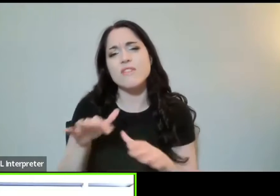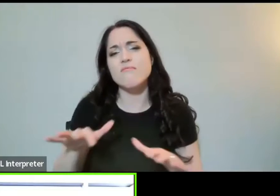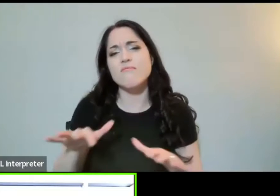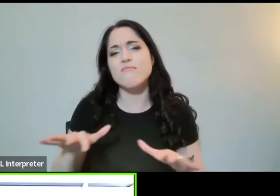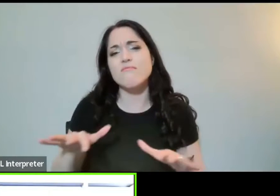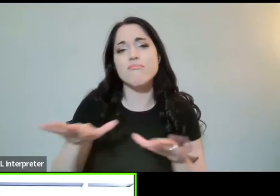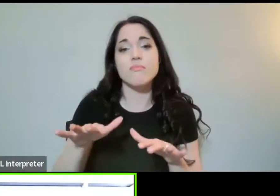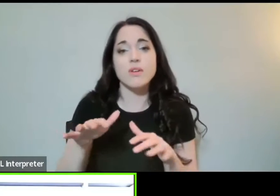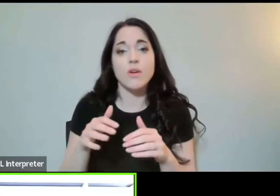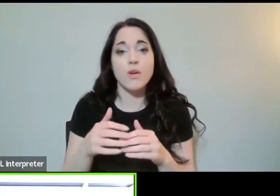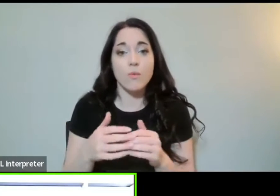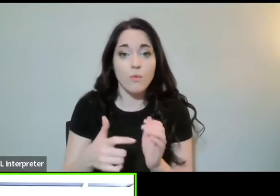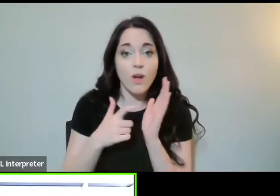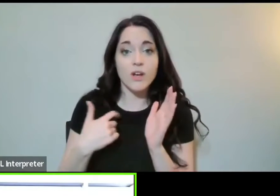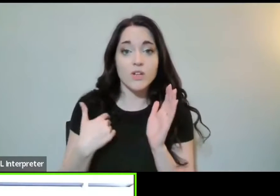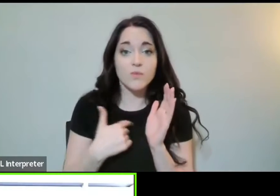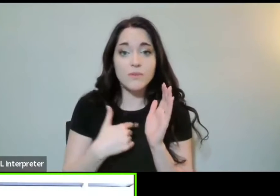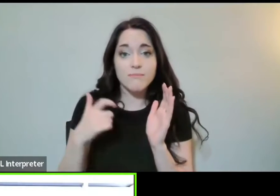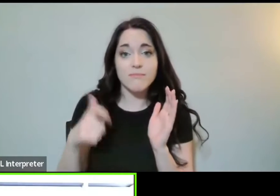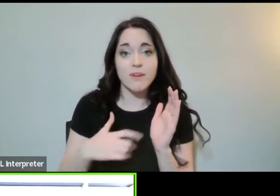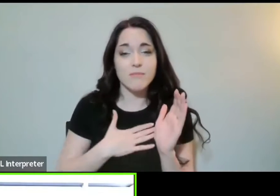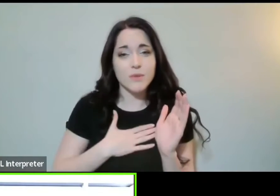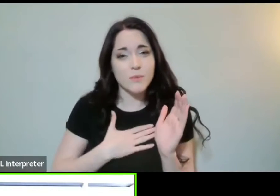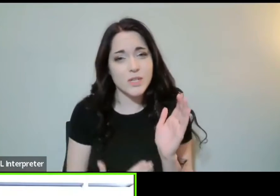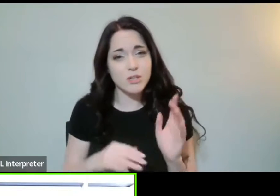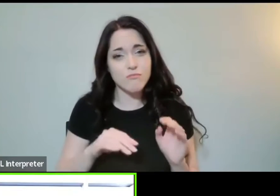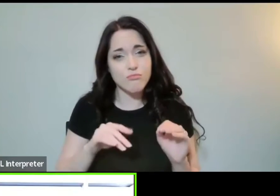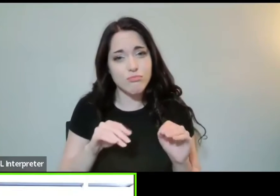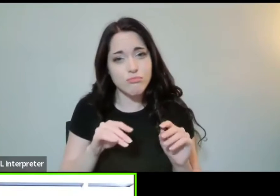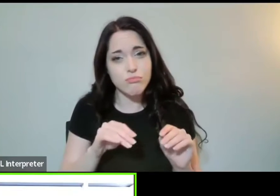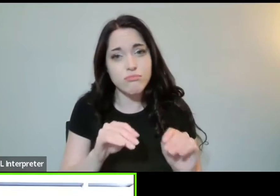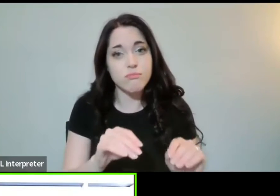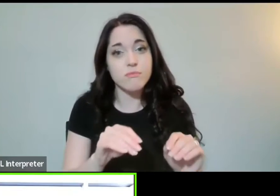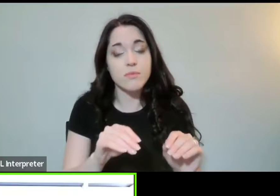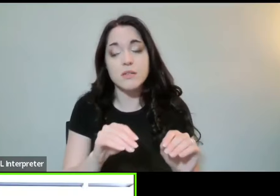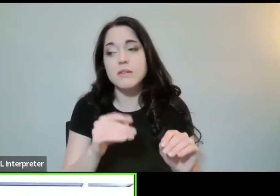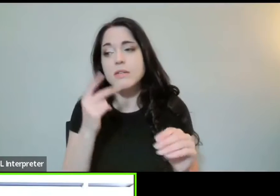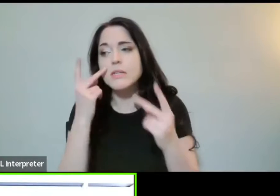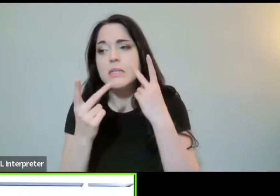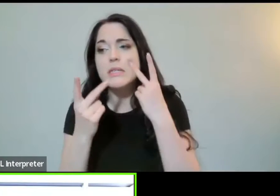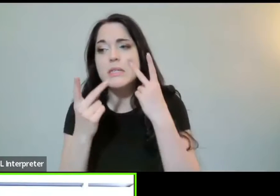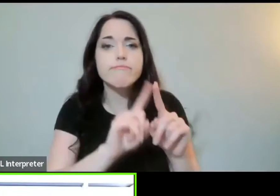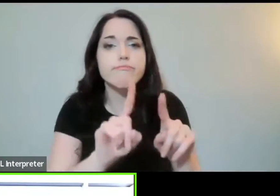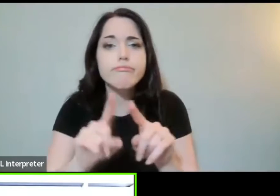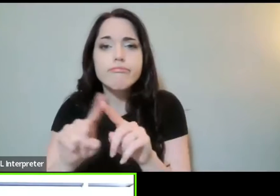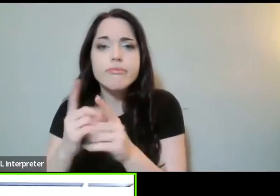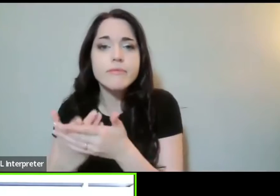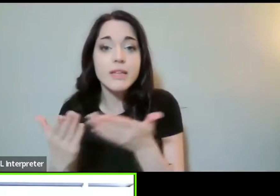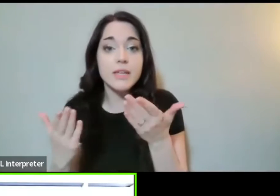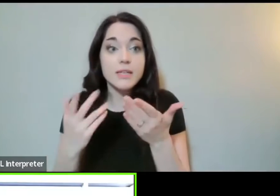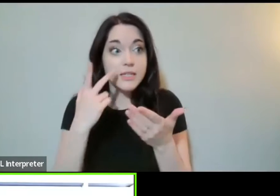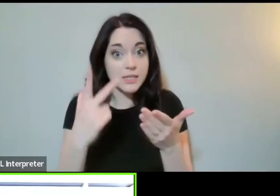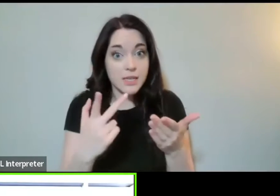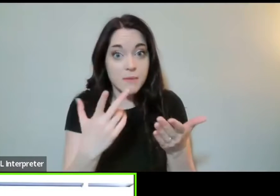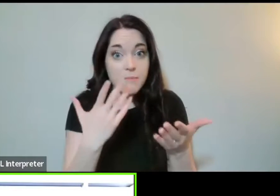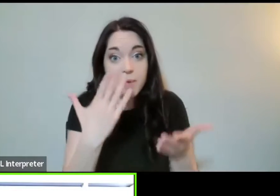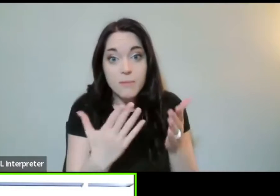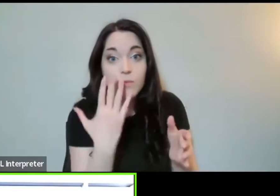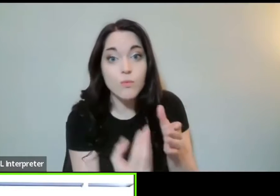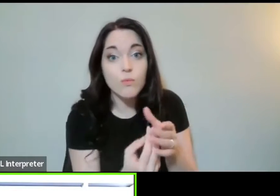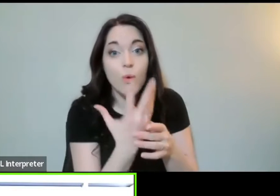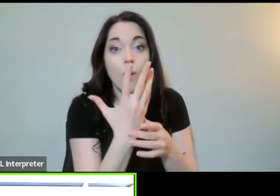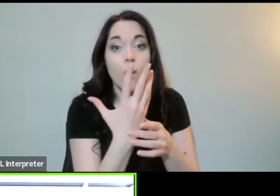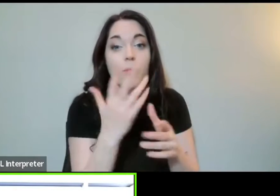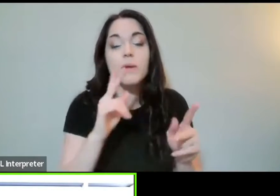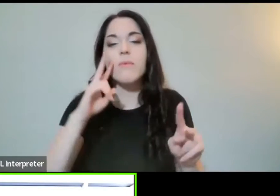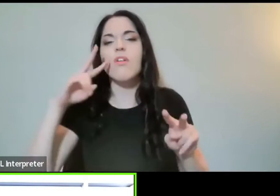A willingness to invest in unlikely specimens. Seeing potential where others see